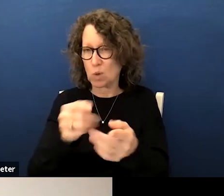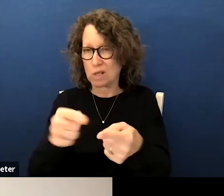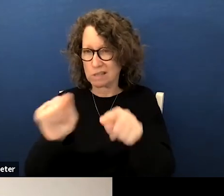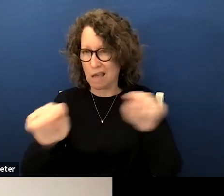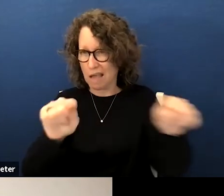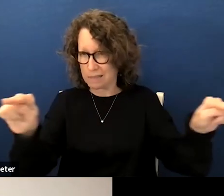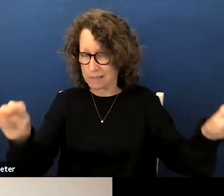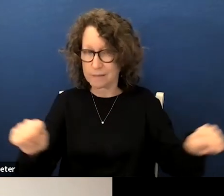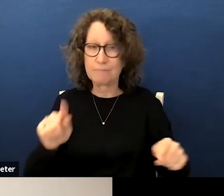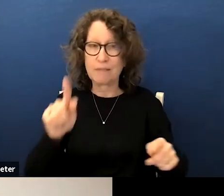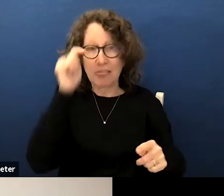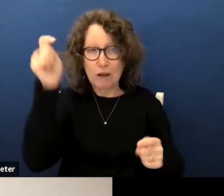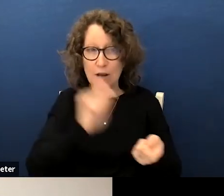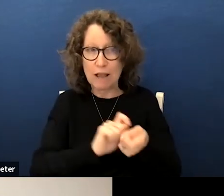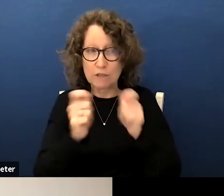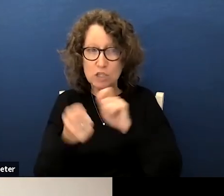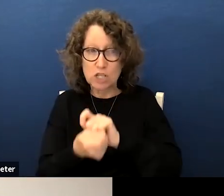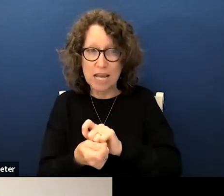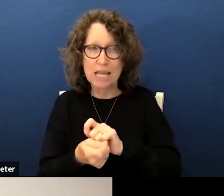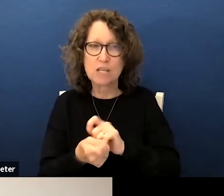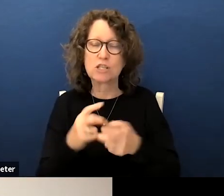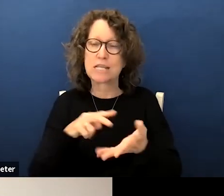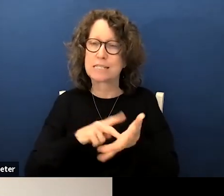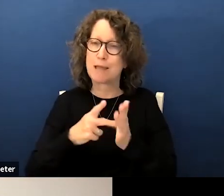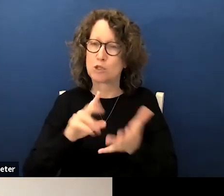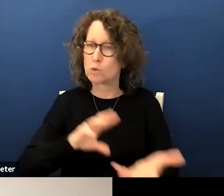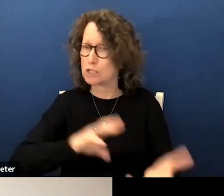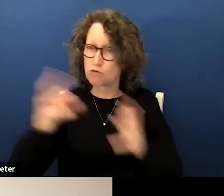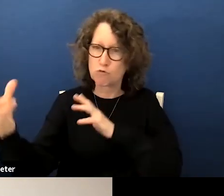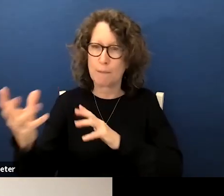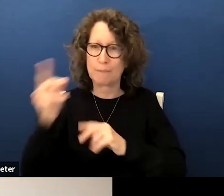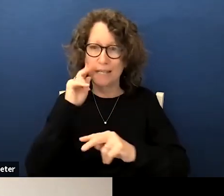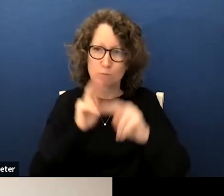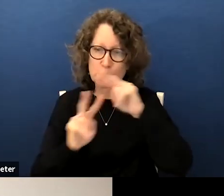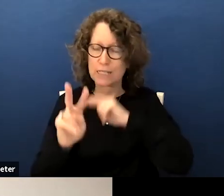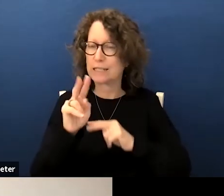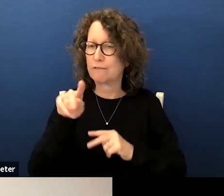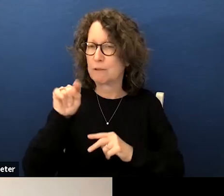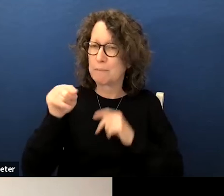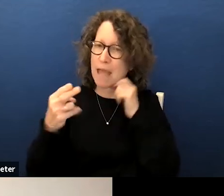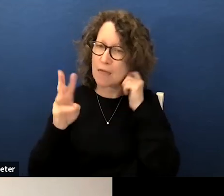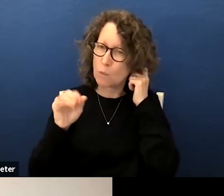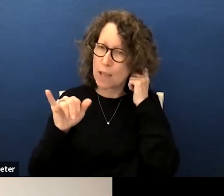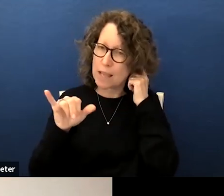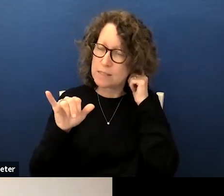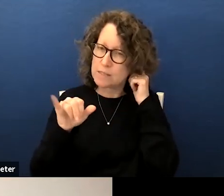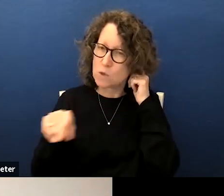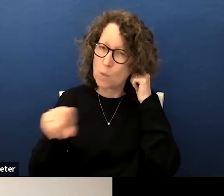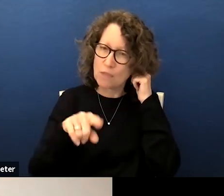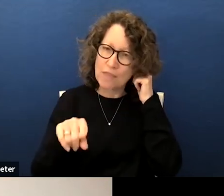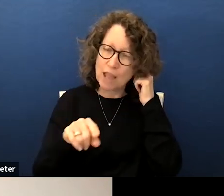theory of change is meant to disrupt these predictive pathways when they are not on the desired